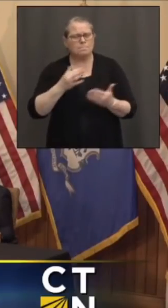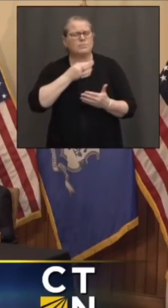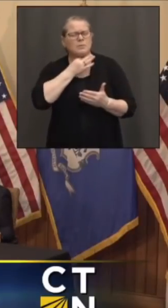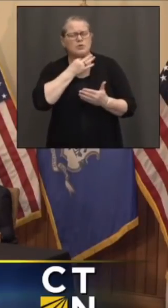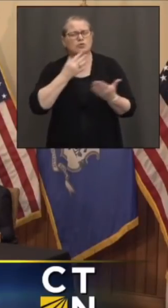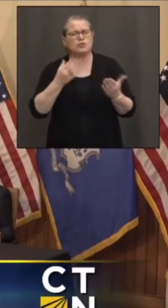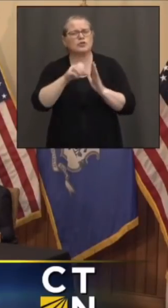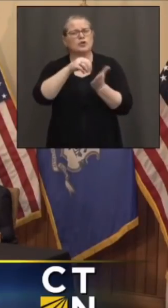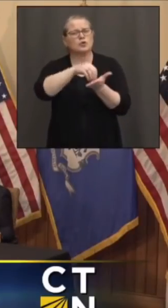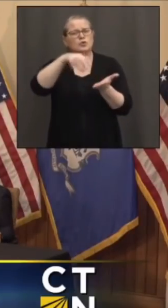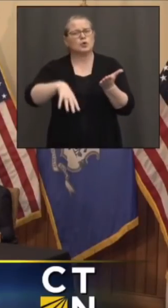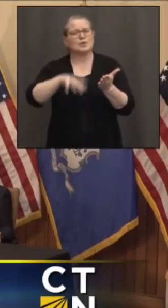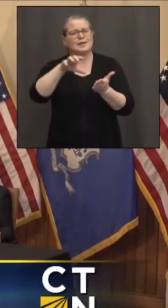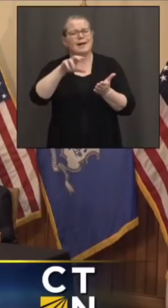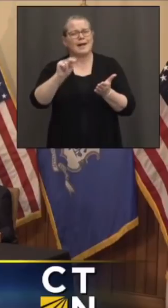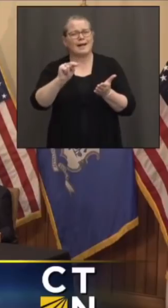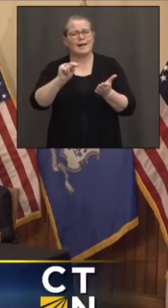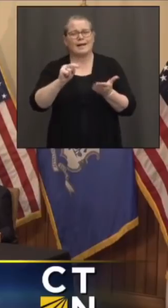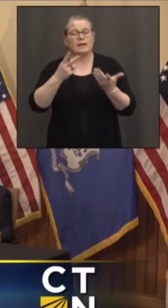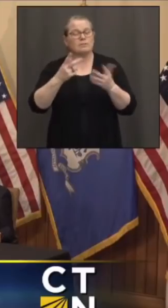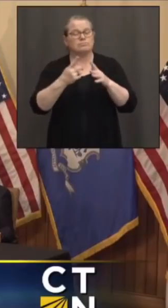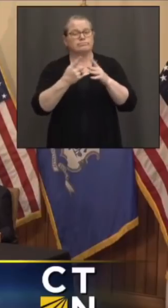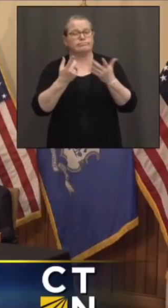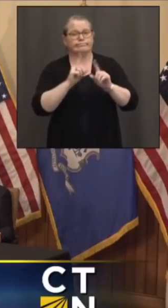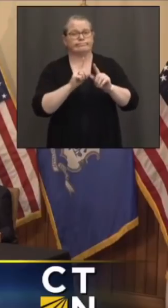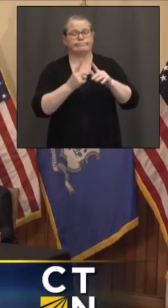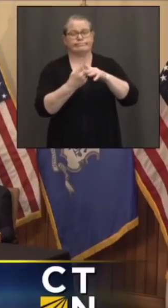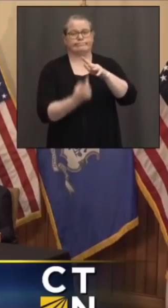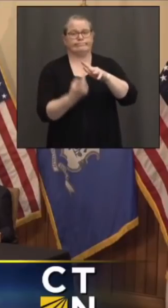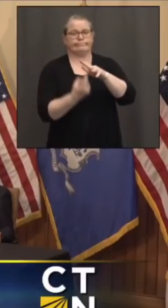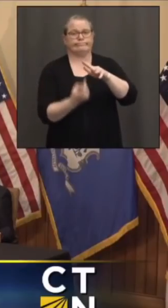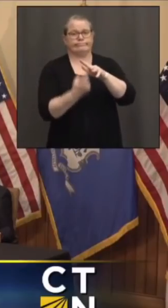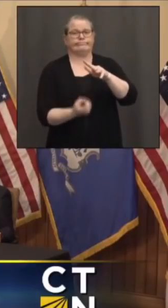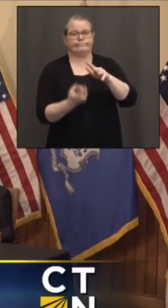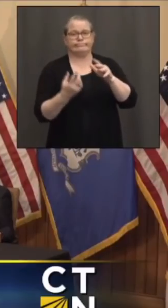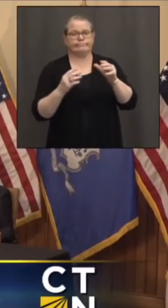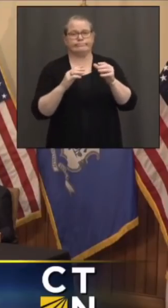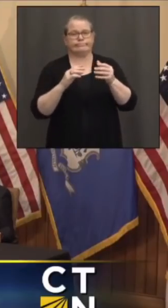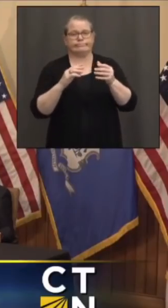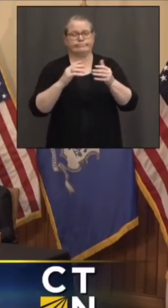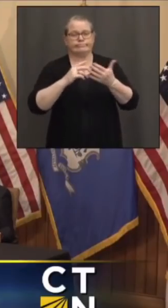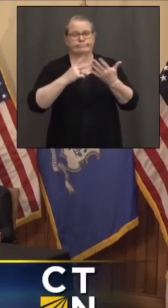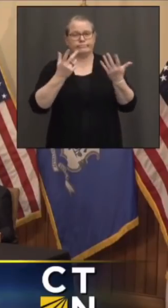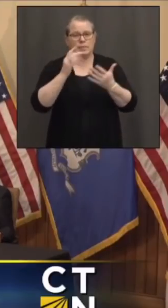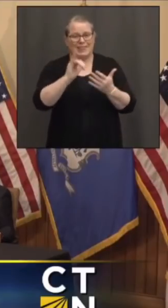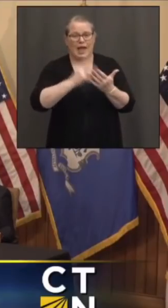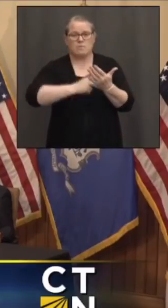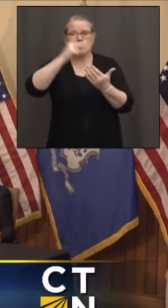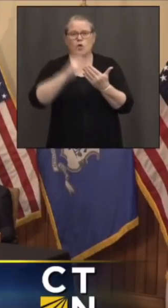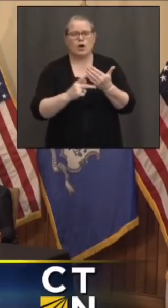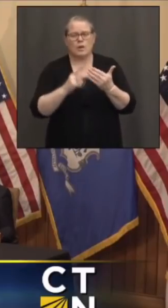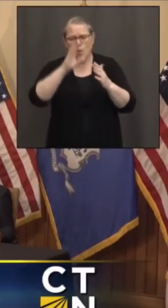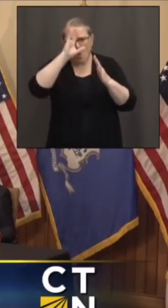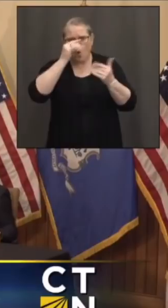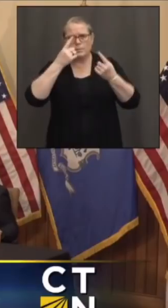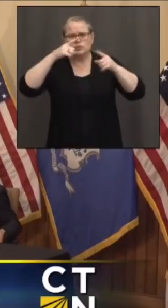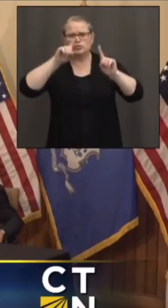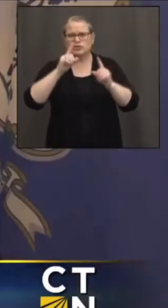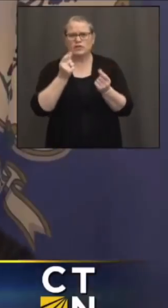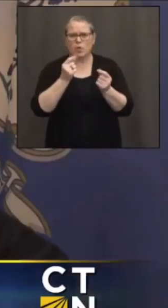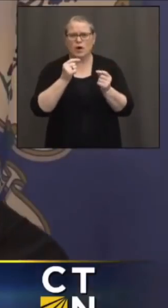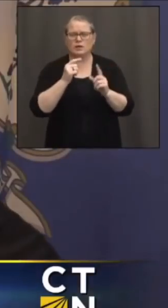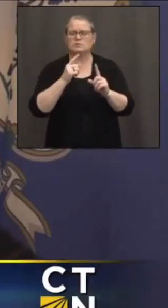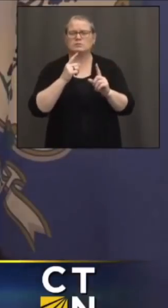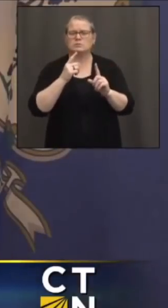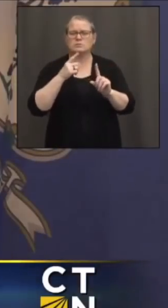when it comes to this absenteeism? And what are we hoping that this program will achieve? Yeah, the